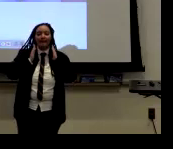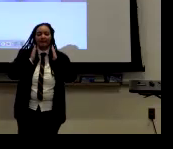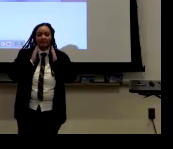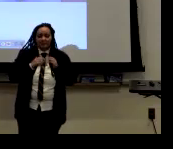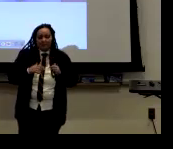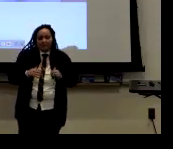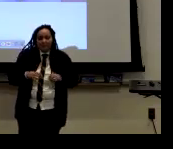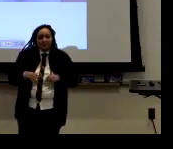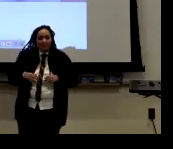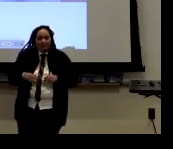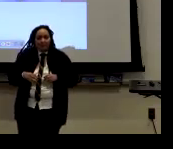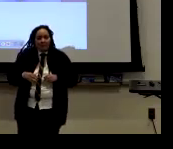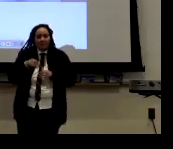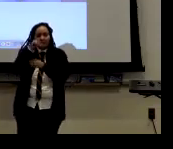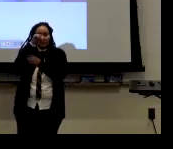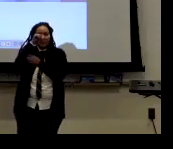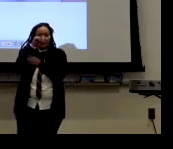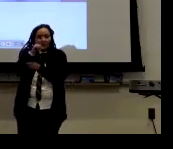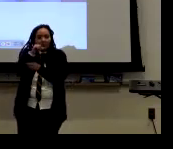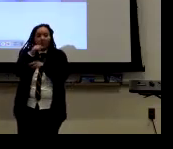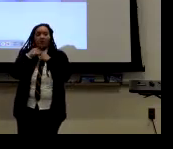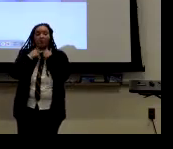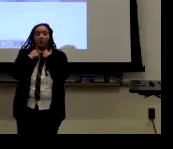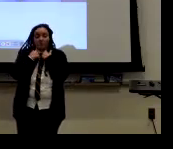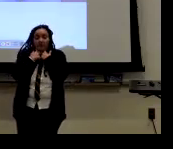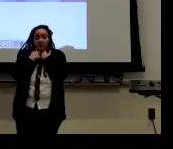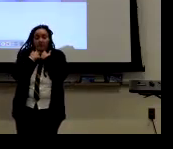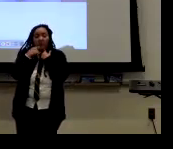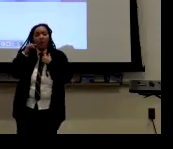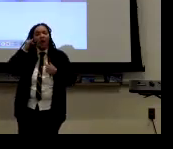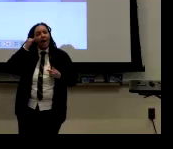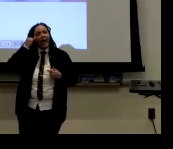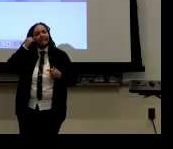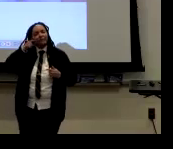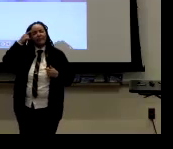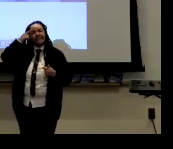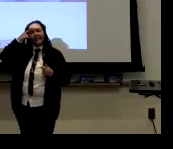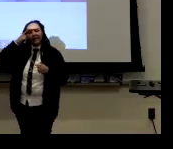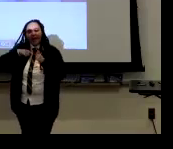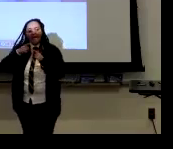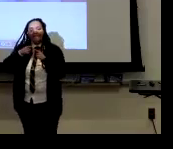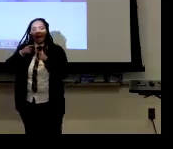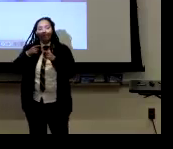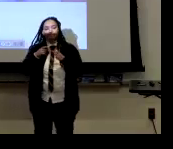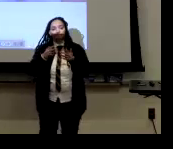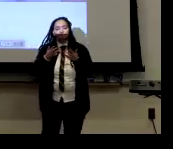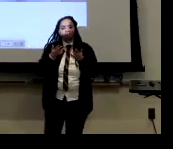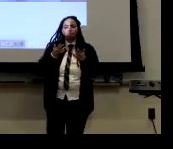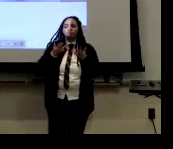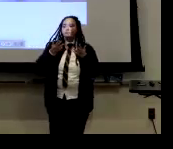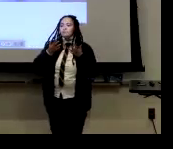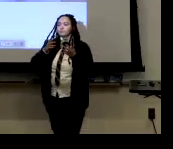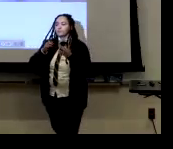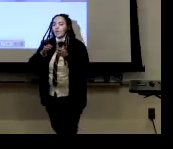And then you see the neck becomes like wider. There's almost like this. This bending of the neck.